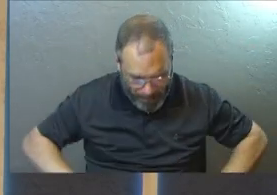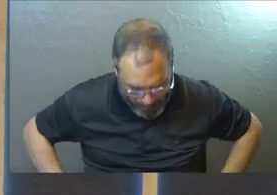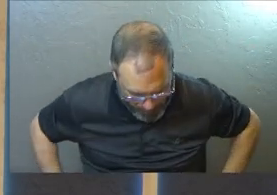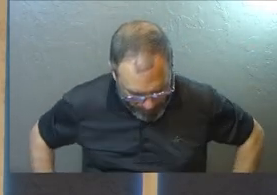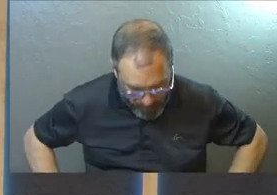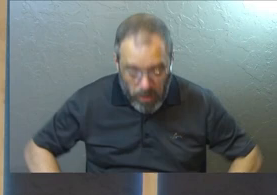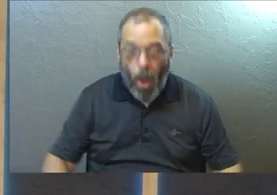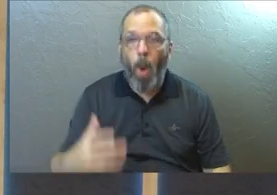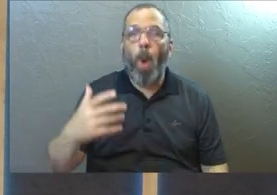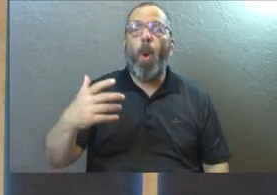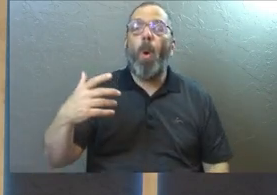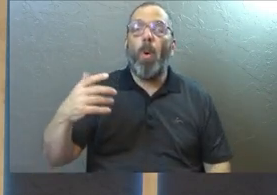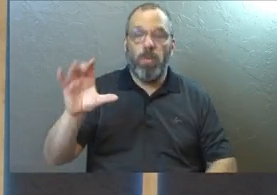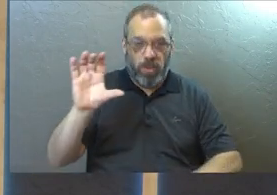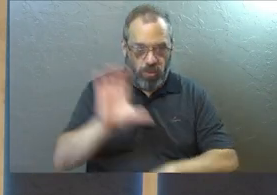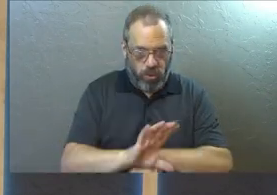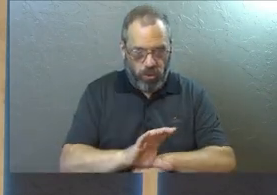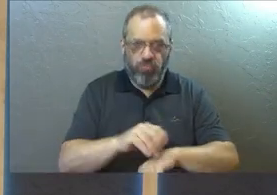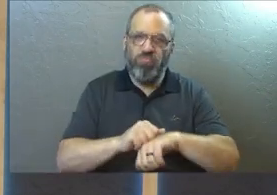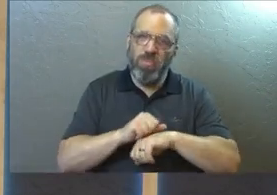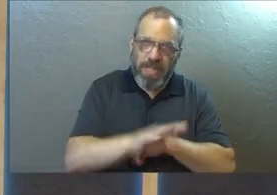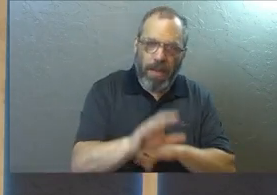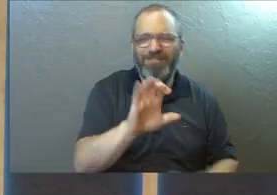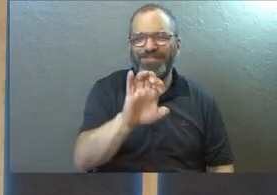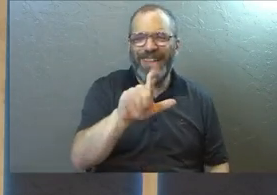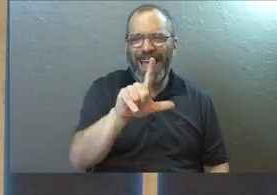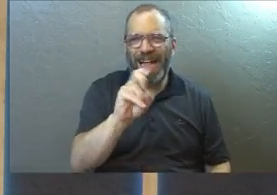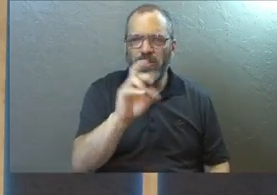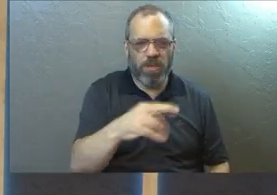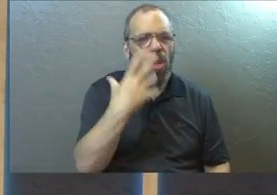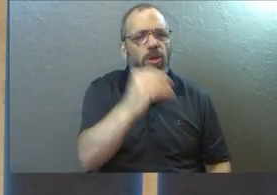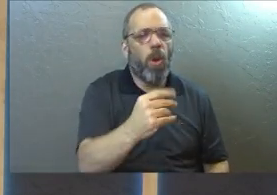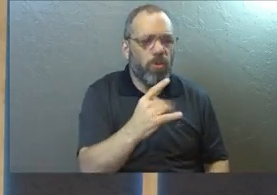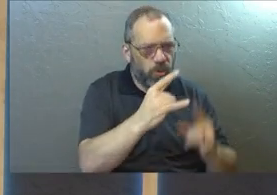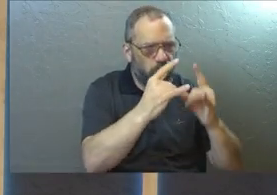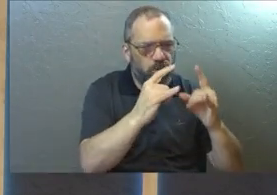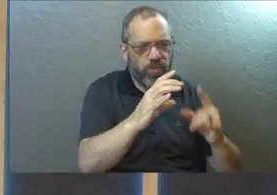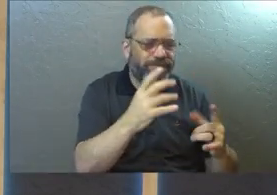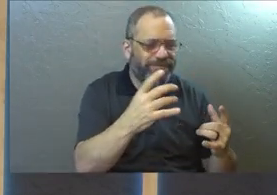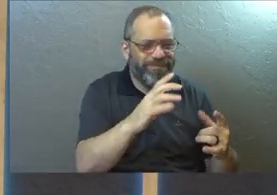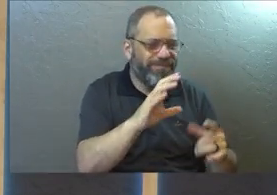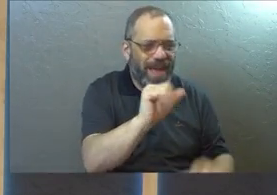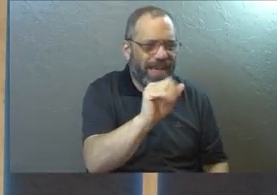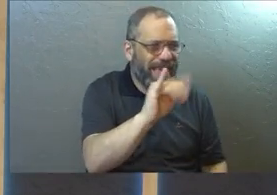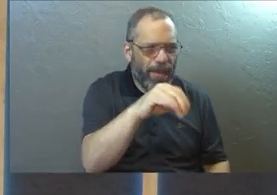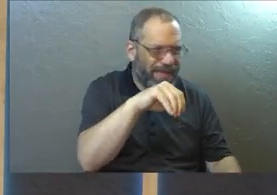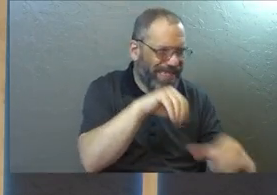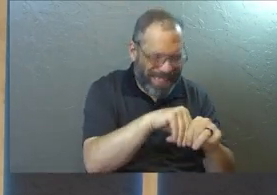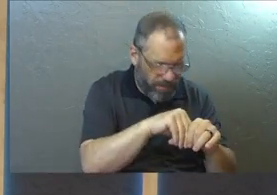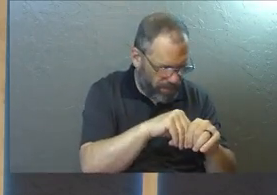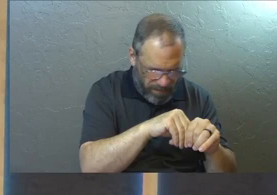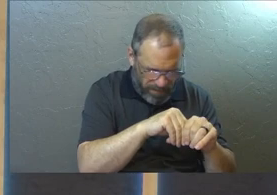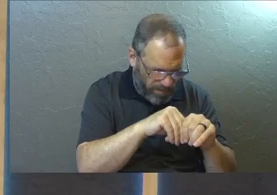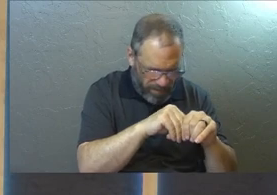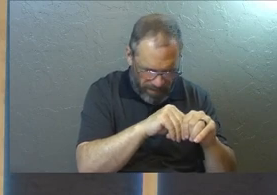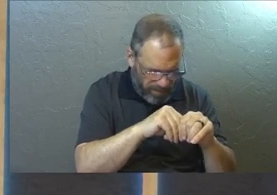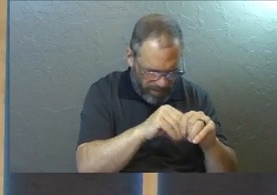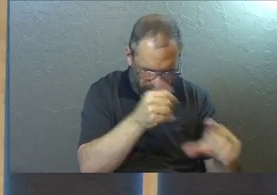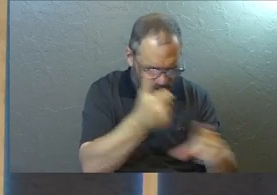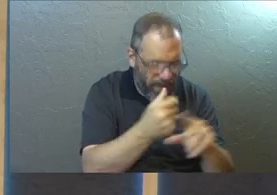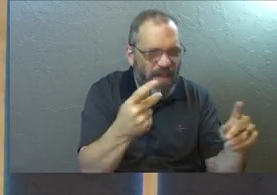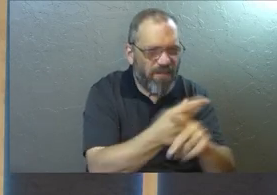And so the elders sent me away and said, go in a cabin in Colorado and figure yourself out, true blood. They didn't say that.